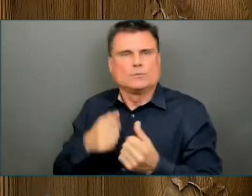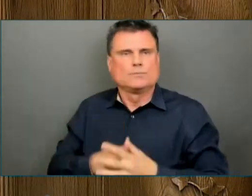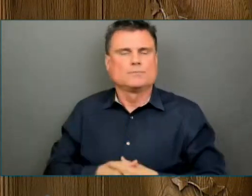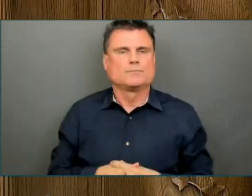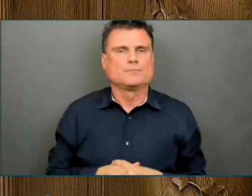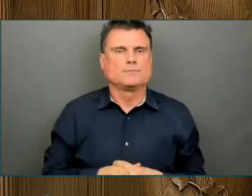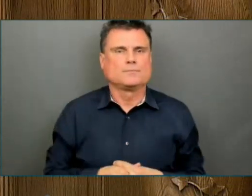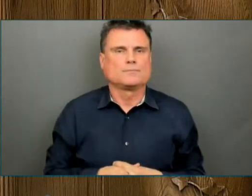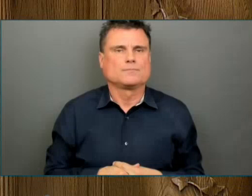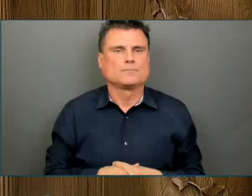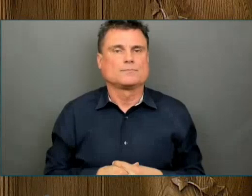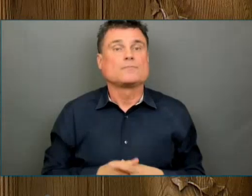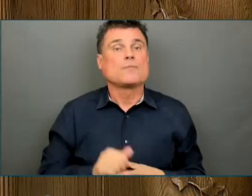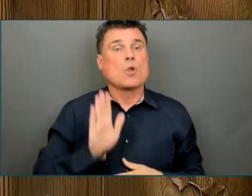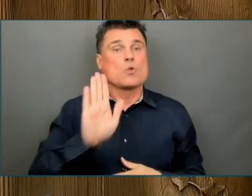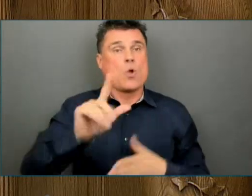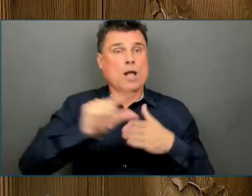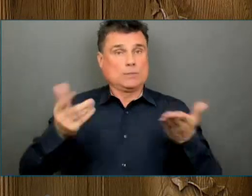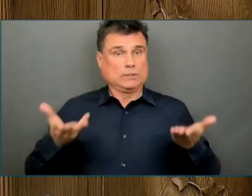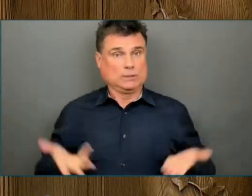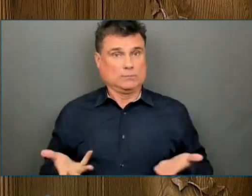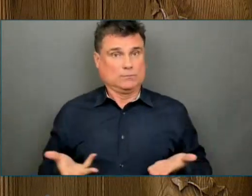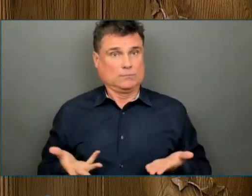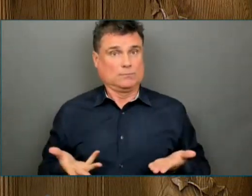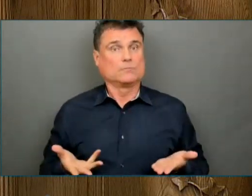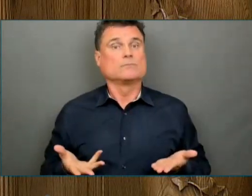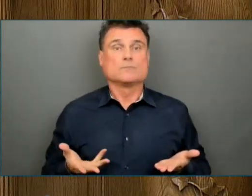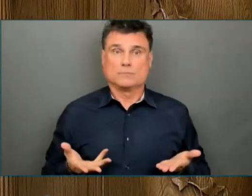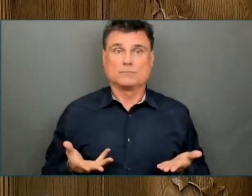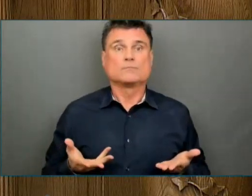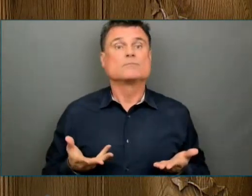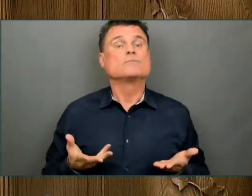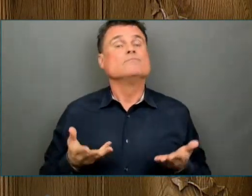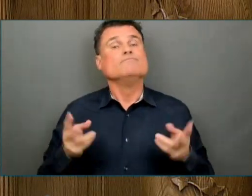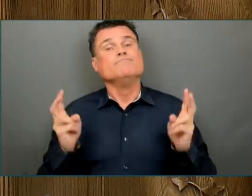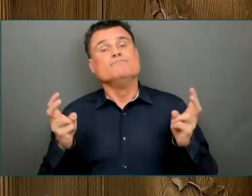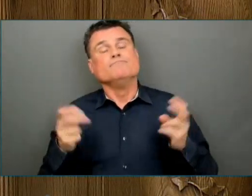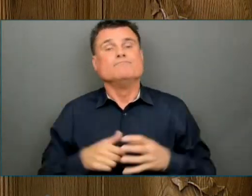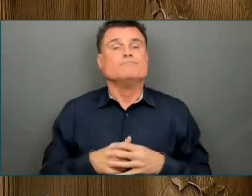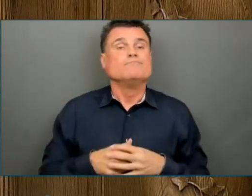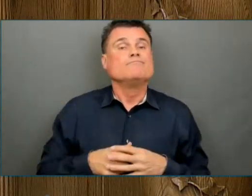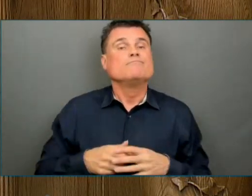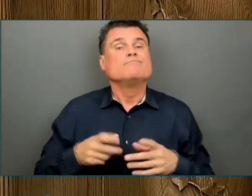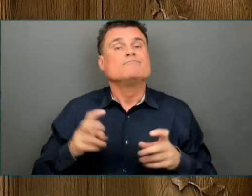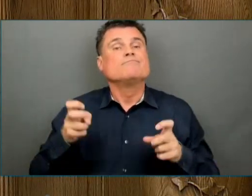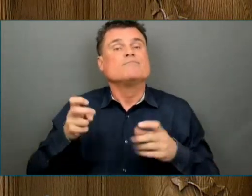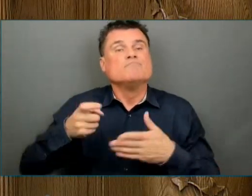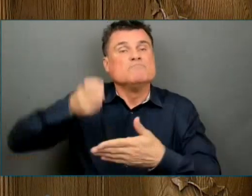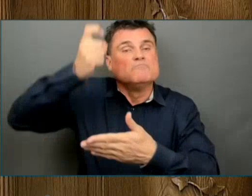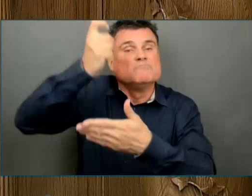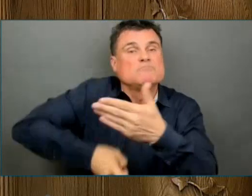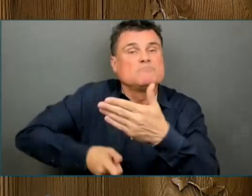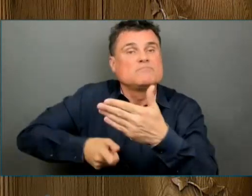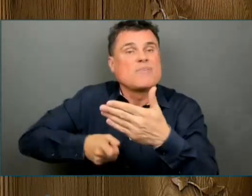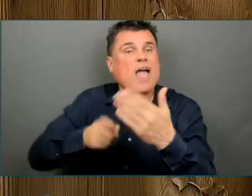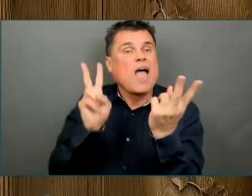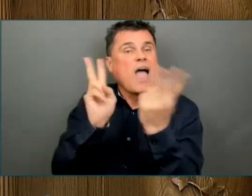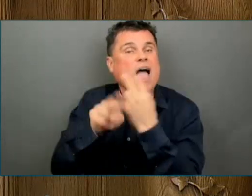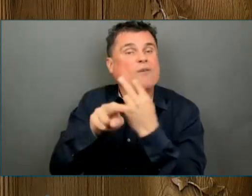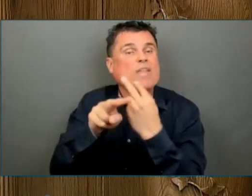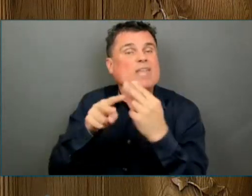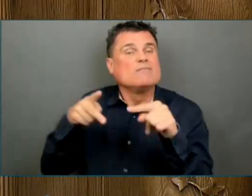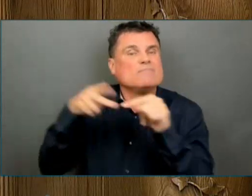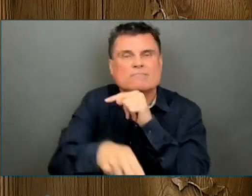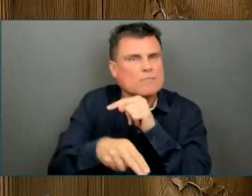hydro rates and put money back into the pockets of families with the child opportunity benefit. It eliminated interest on